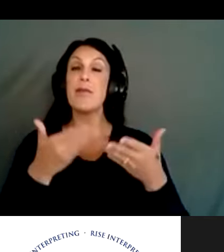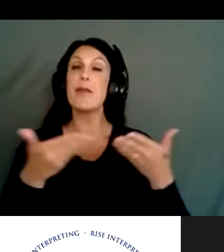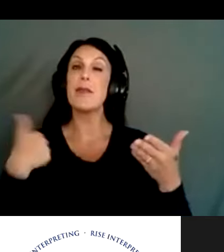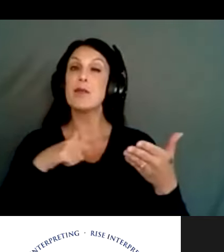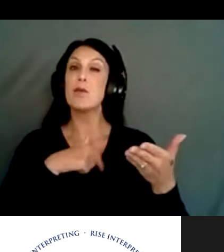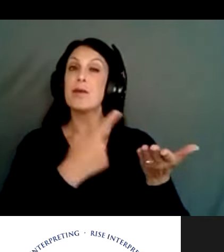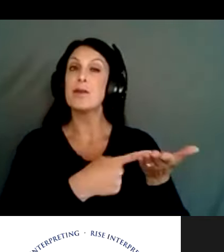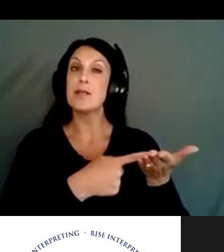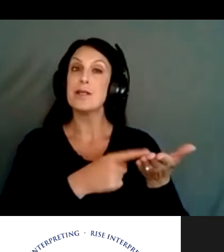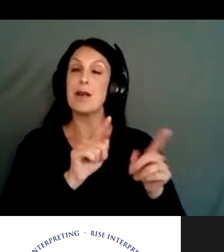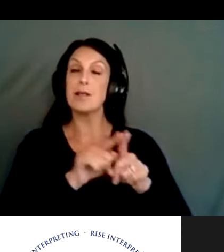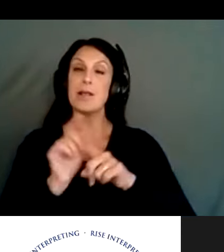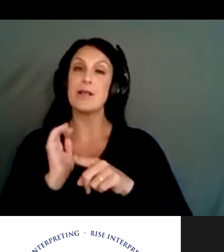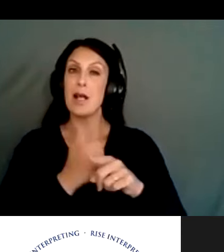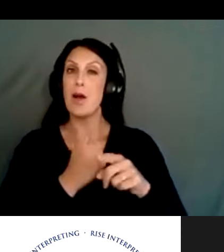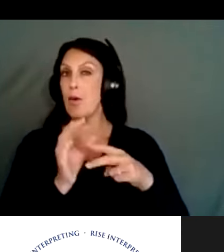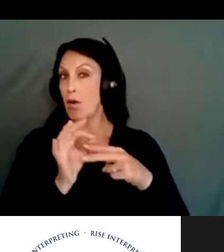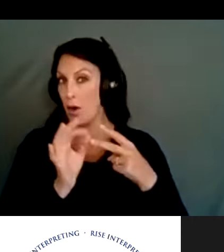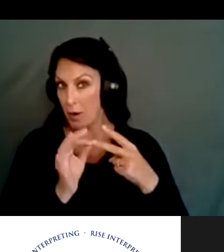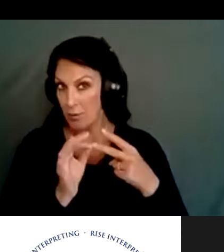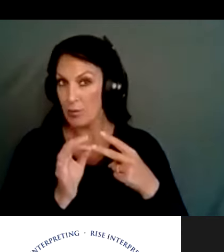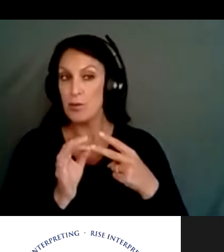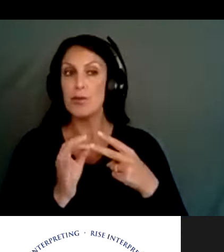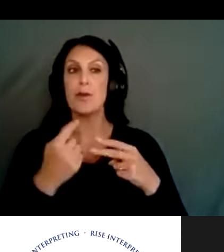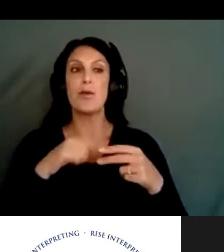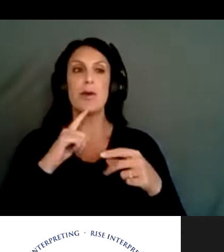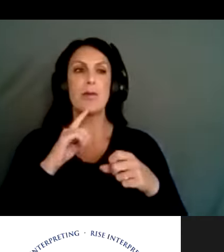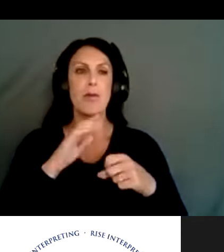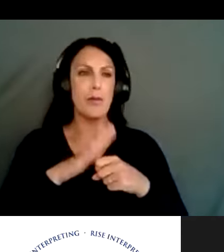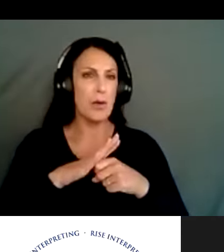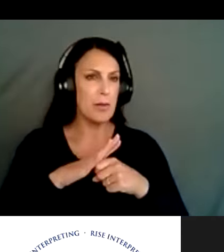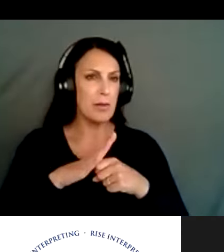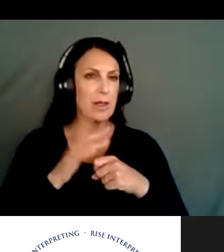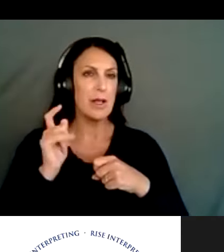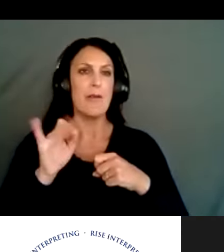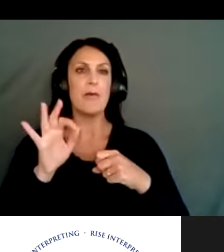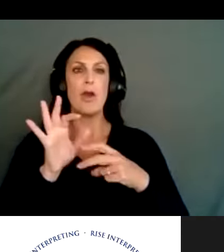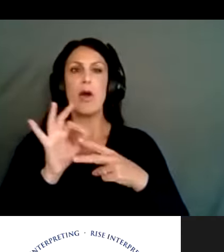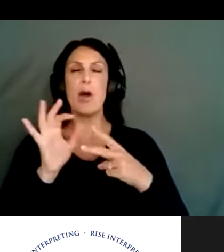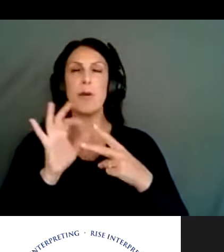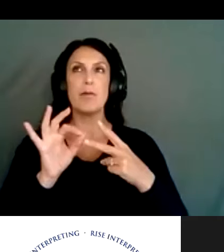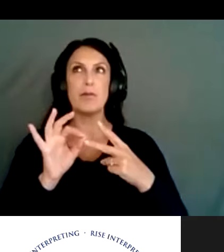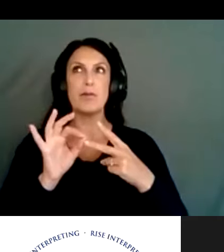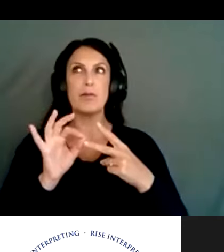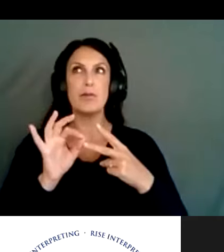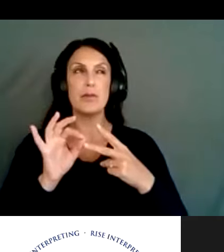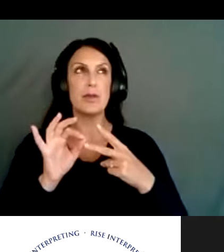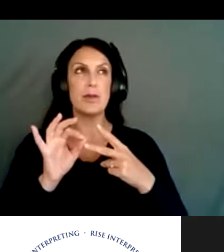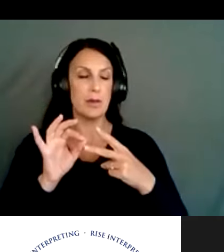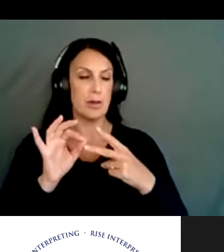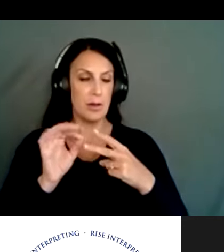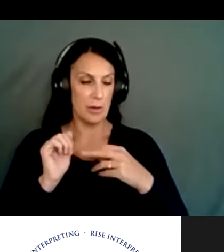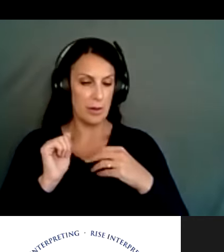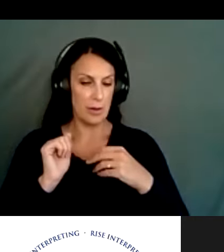discussing as options are the VHOOK promise as a free option. Uh, we've discussed the TSAP program in,